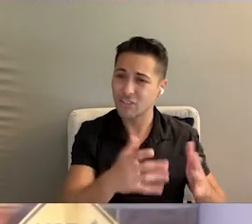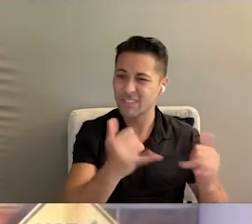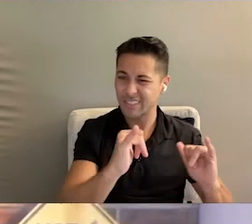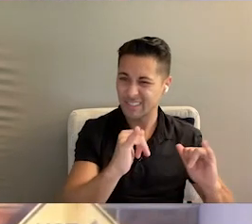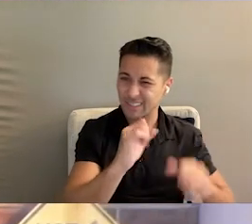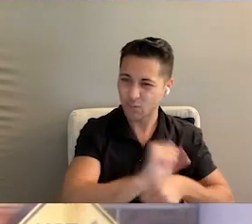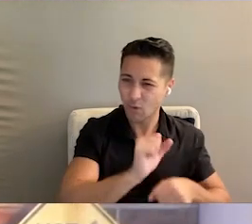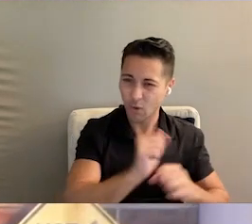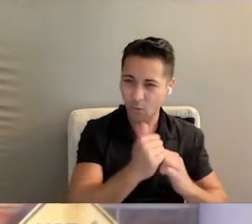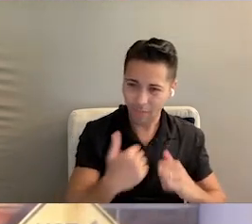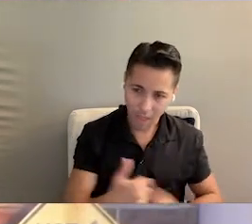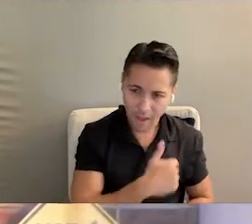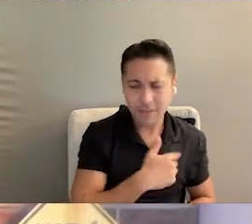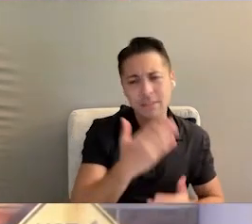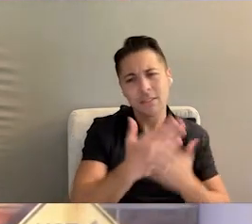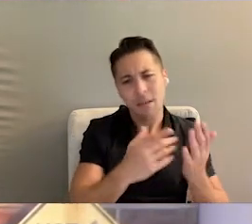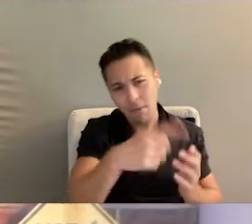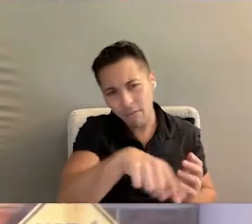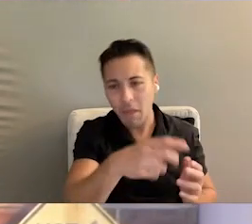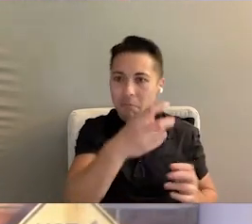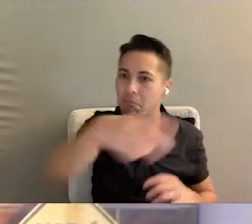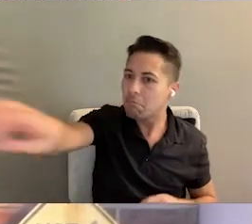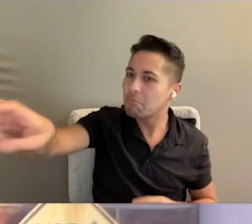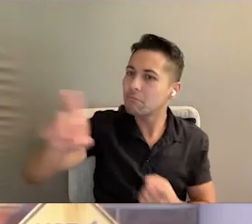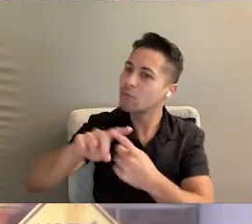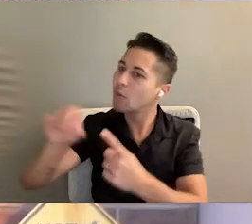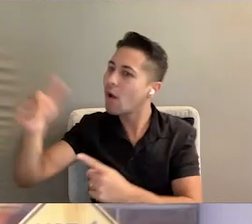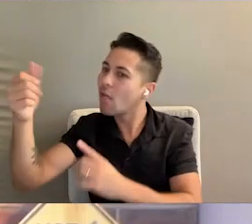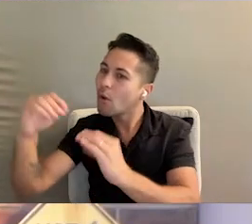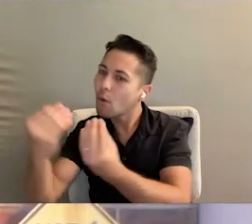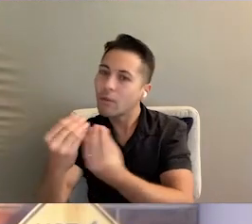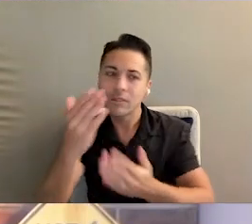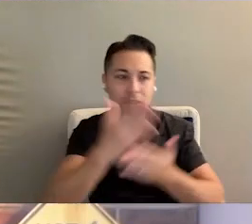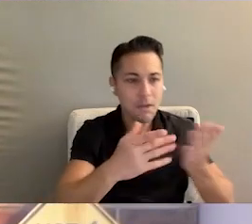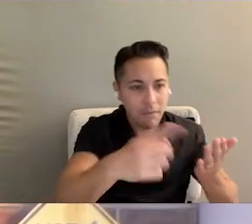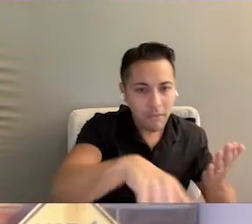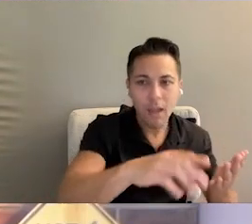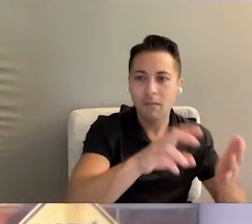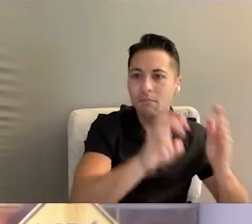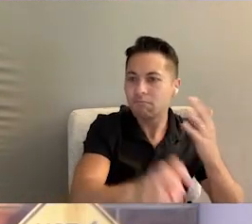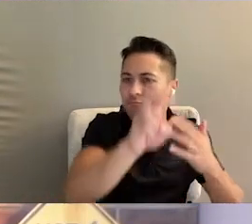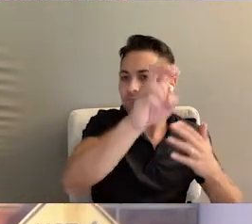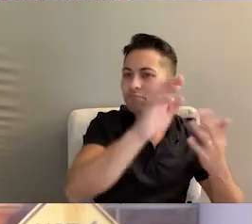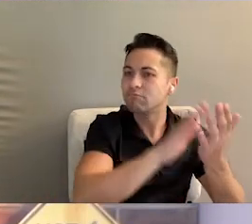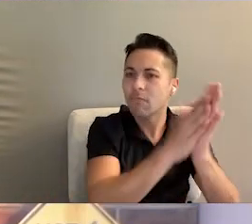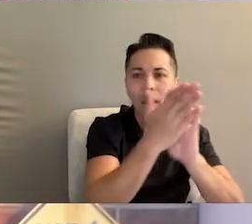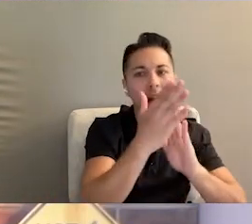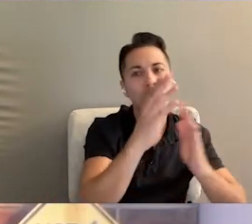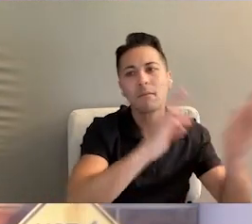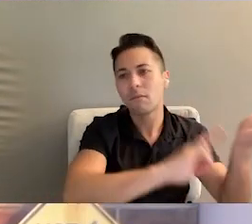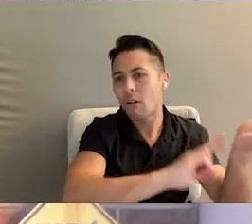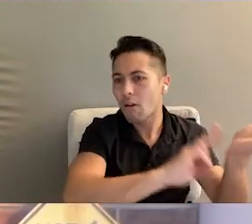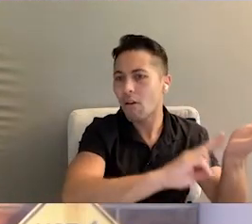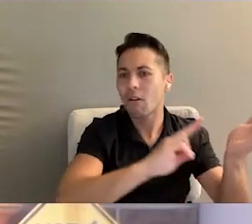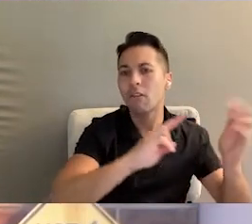Broward today. Some of them have gone on to other organizations, some of them have gone on and progressed and become nurses and